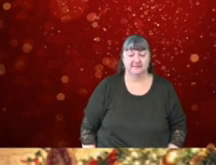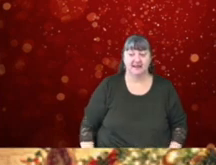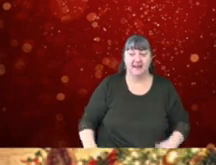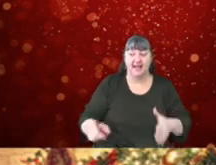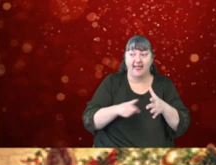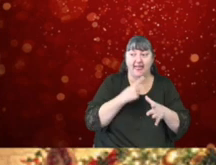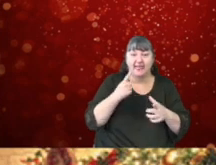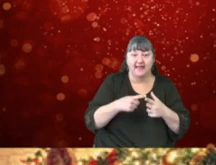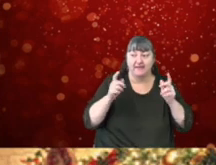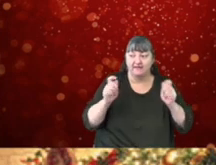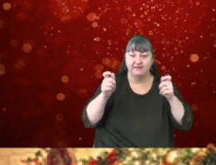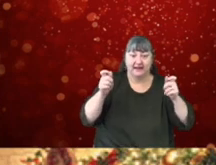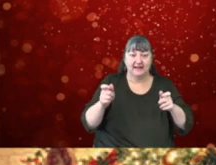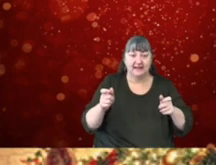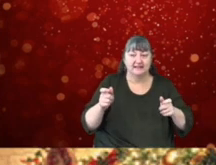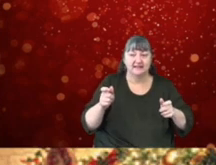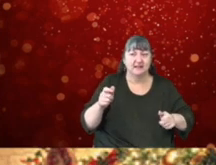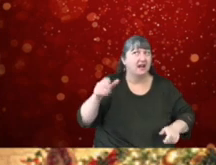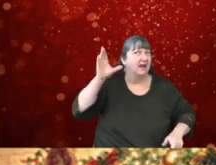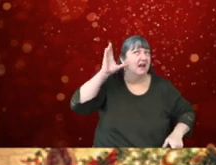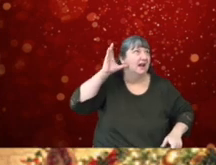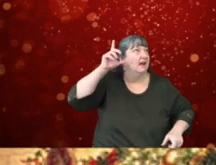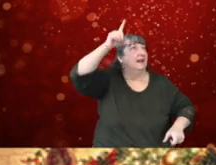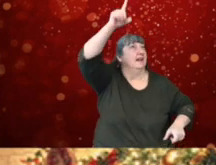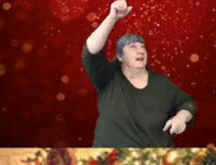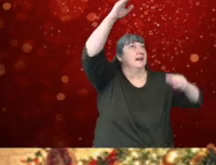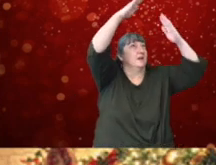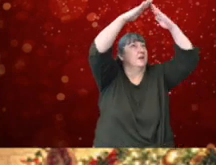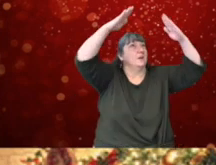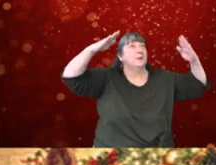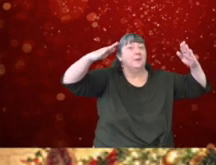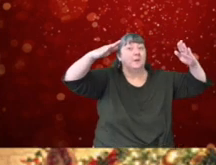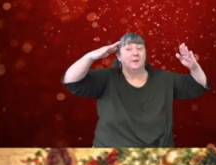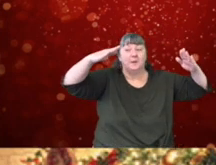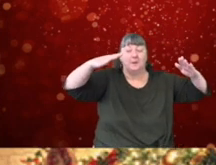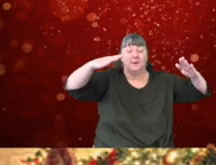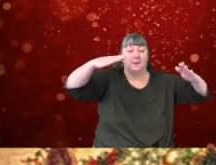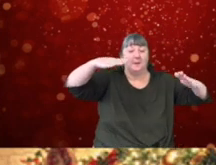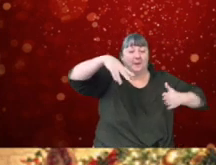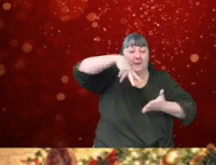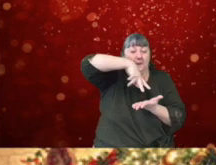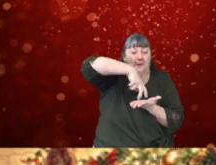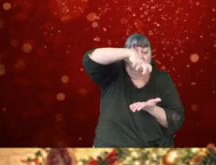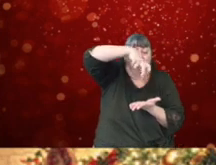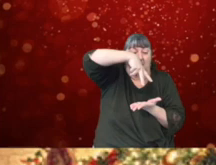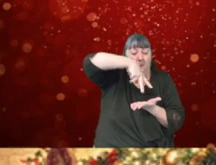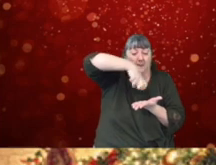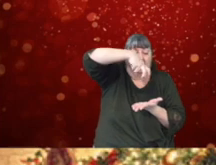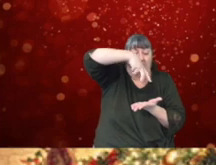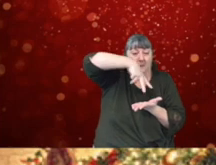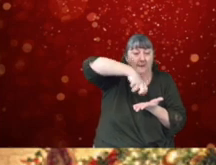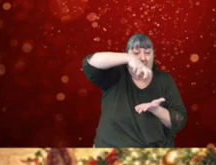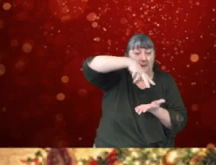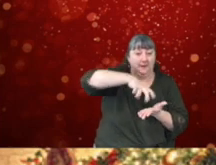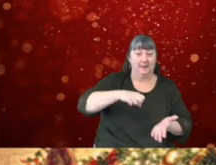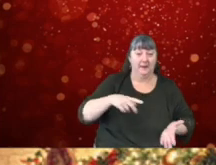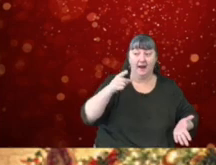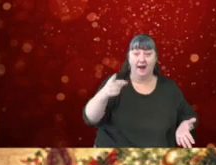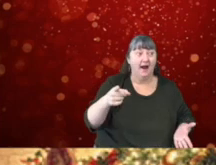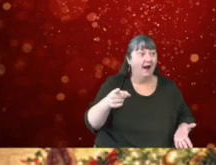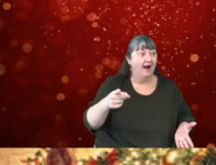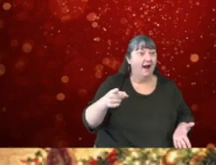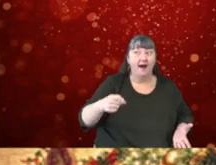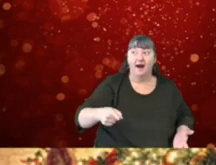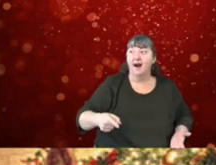And then in a twinkling, I heard on the roof the prancing and pawing of each little hoof. As I